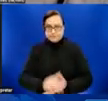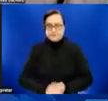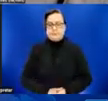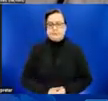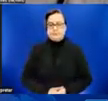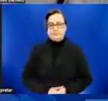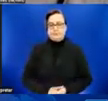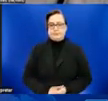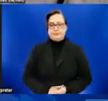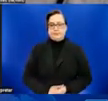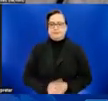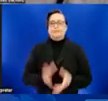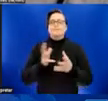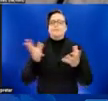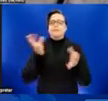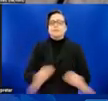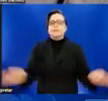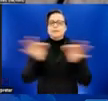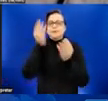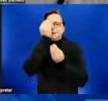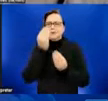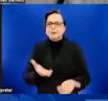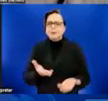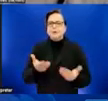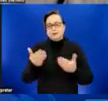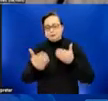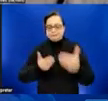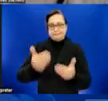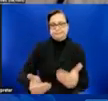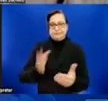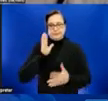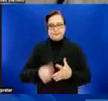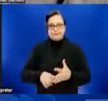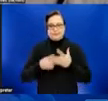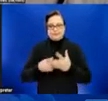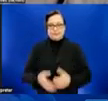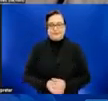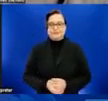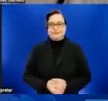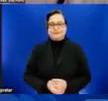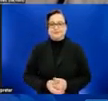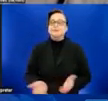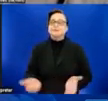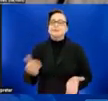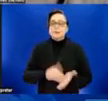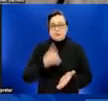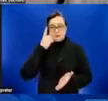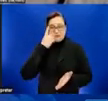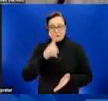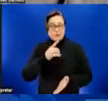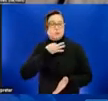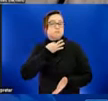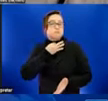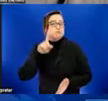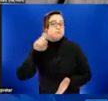We have a lot of information to get through, so we'll get started. Again, to ask a question, please use the Q